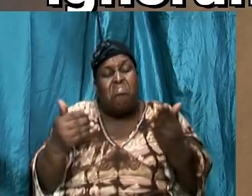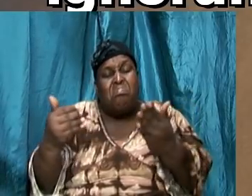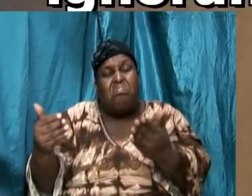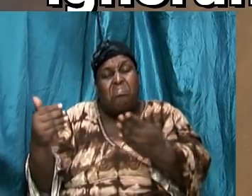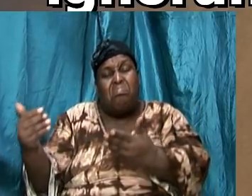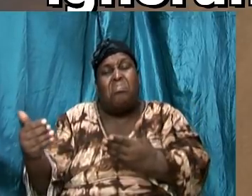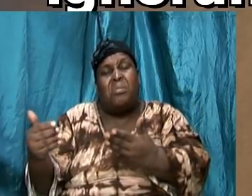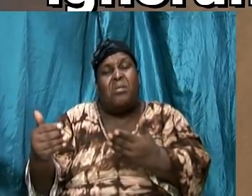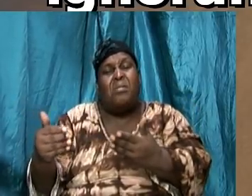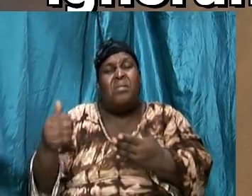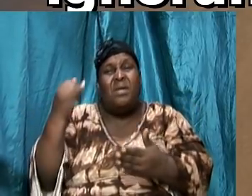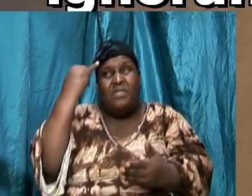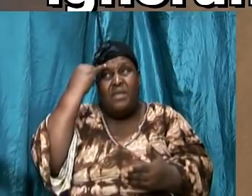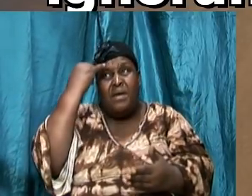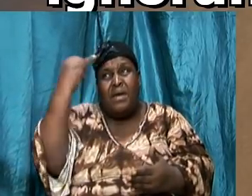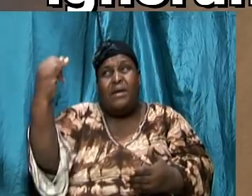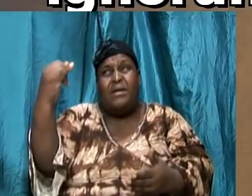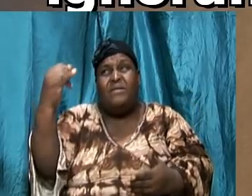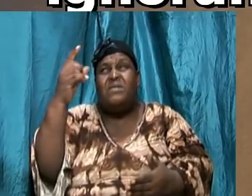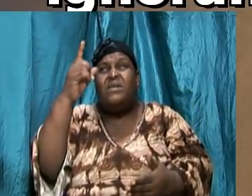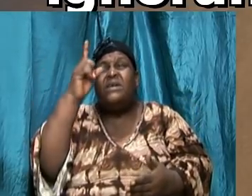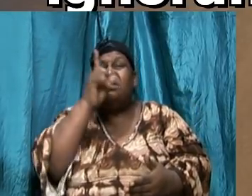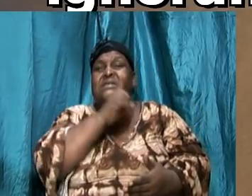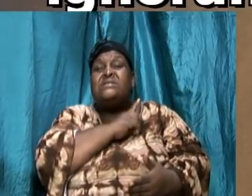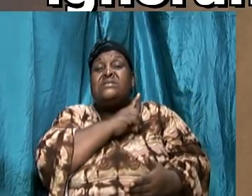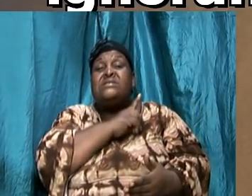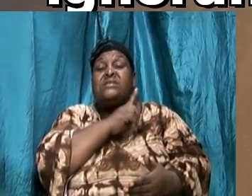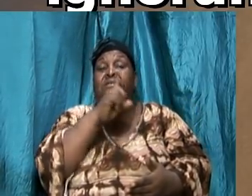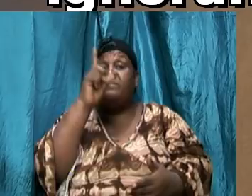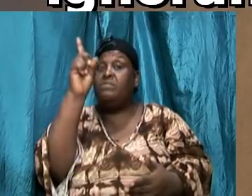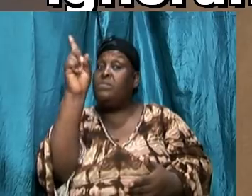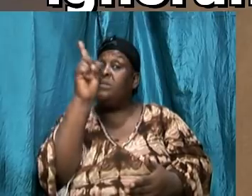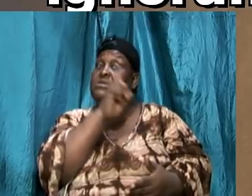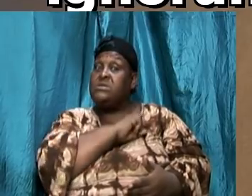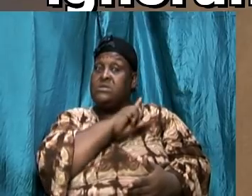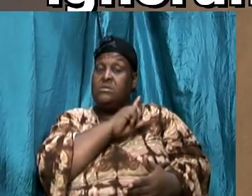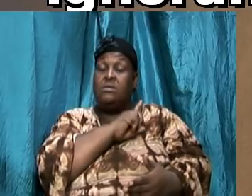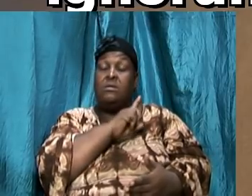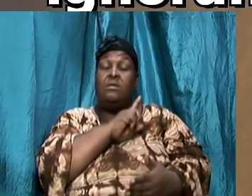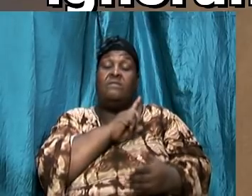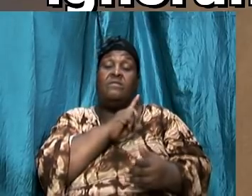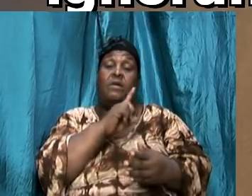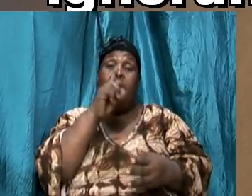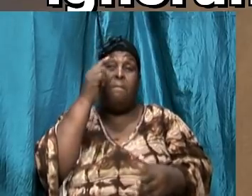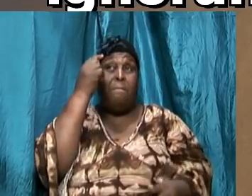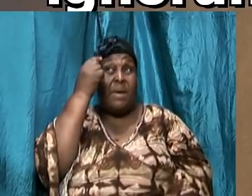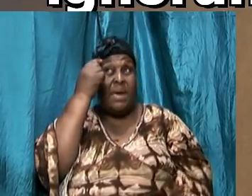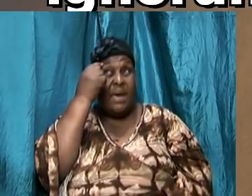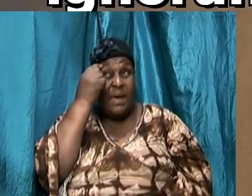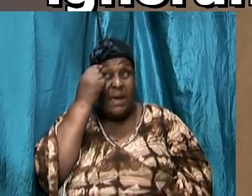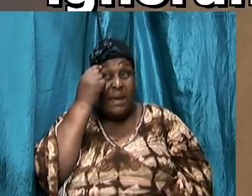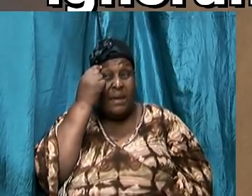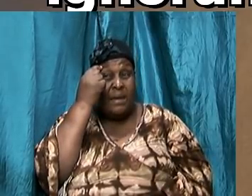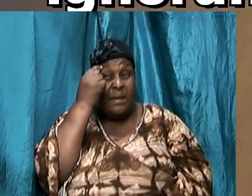mind. Yes? So Paul was saying that be careful for we are not ignorant of the